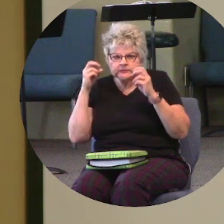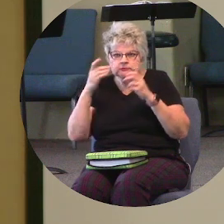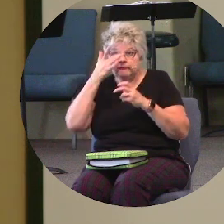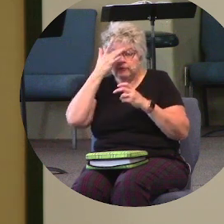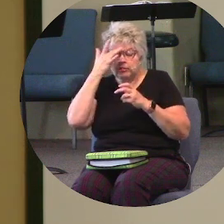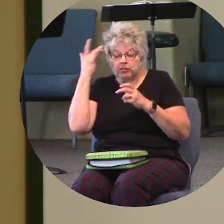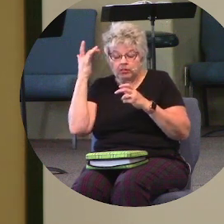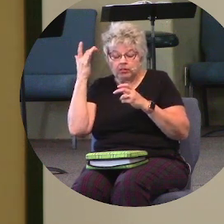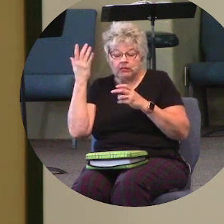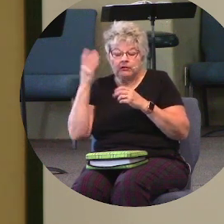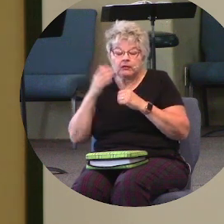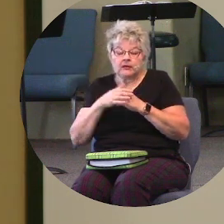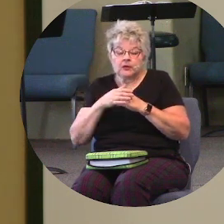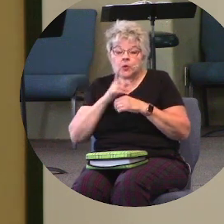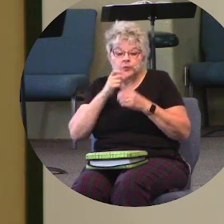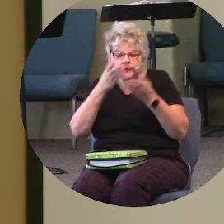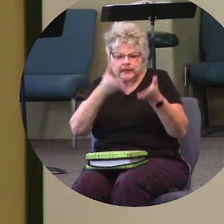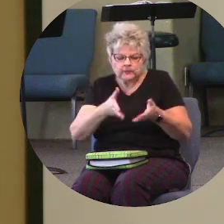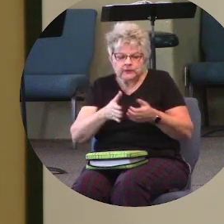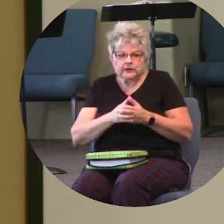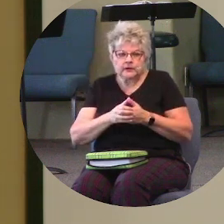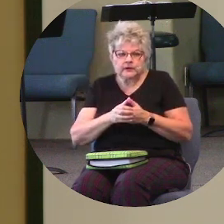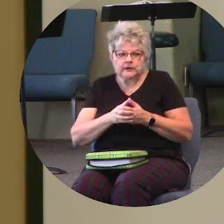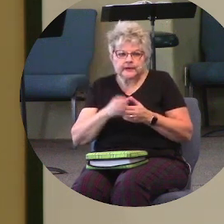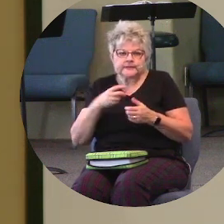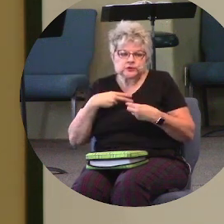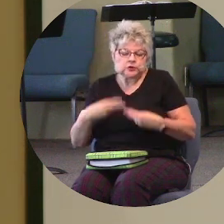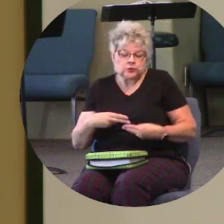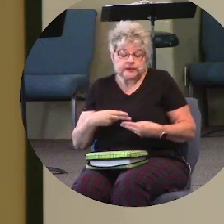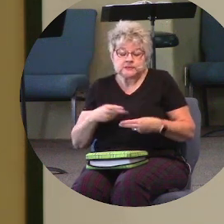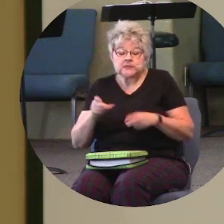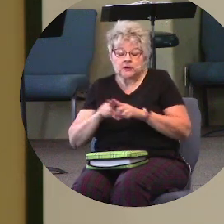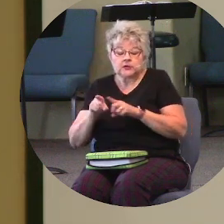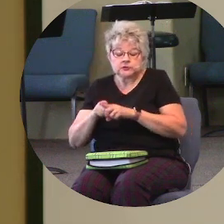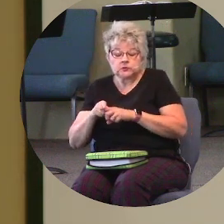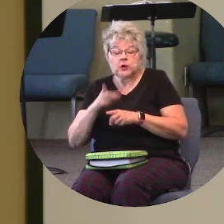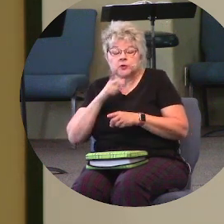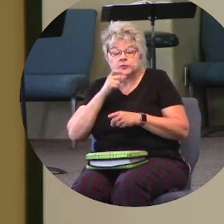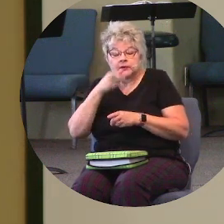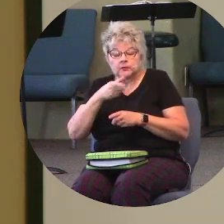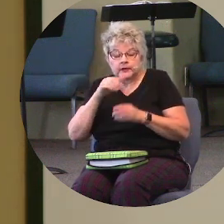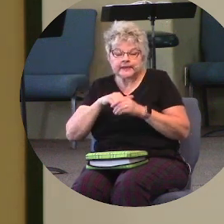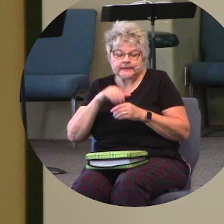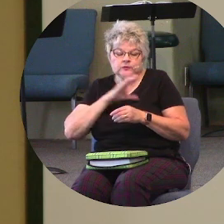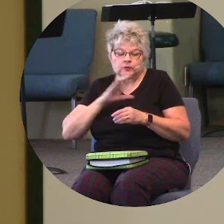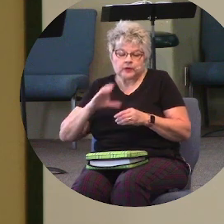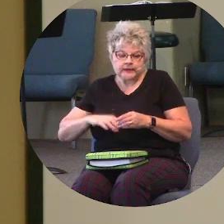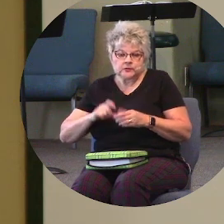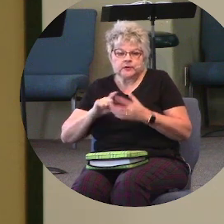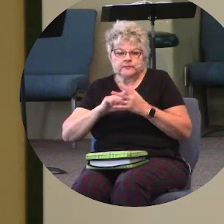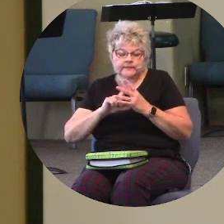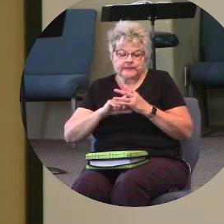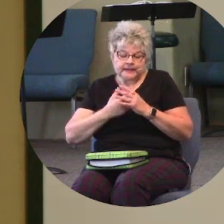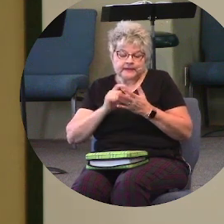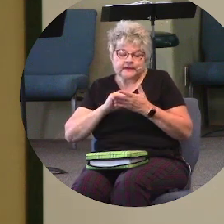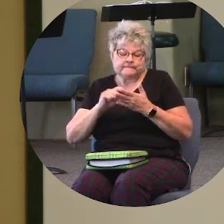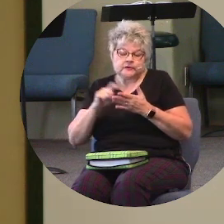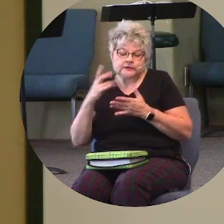who they were as human beings, much less who they were in Christ. So I want to begin in verse 17.